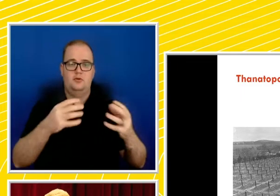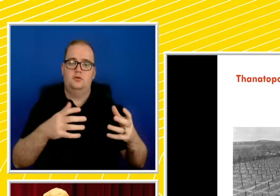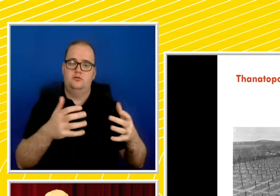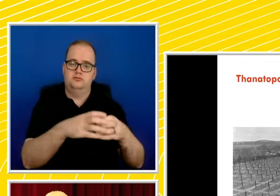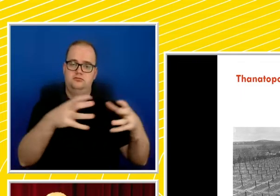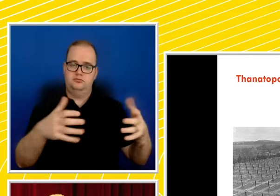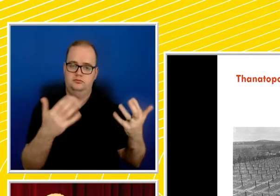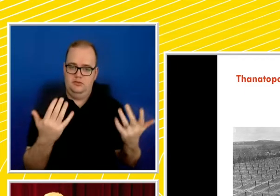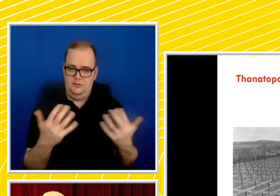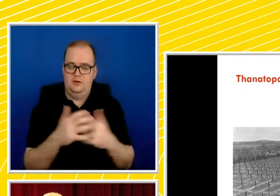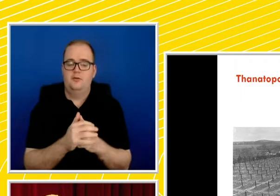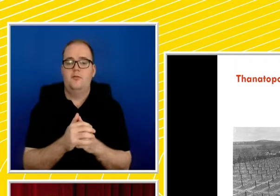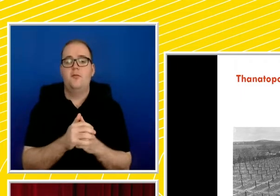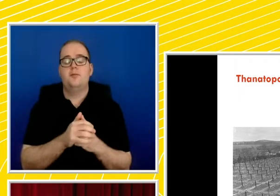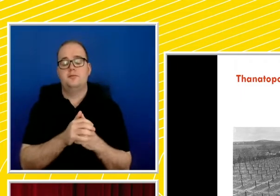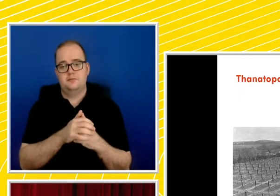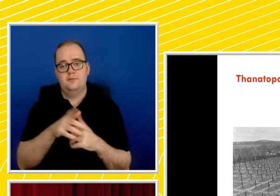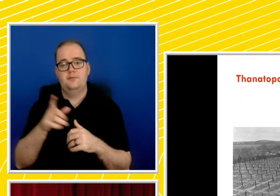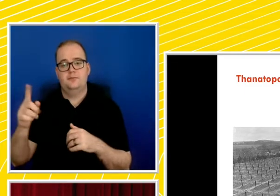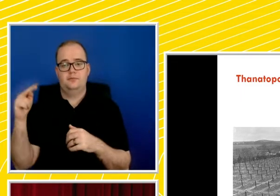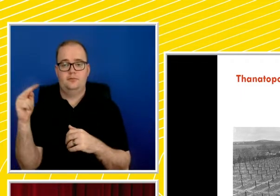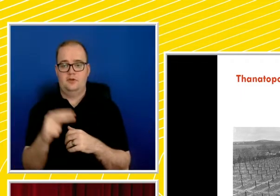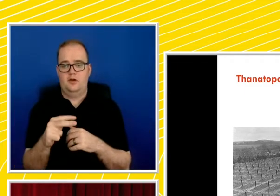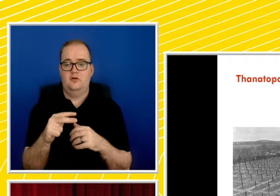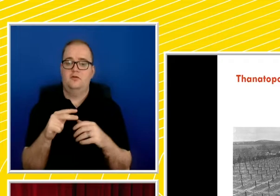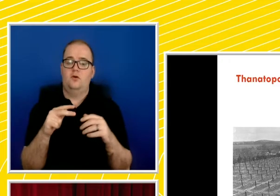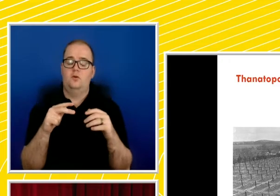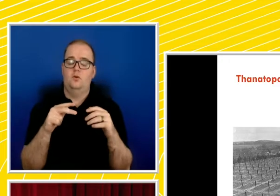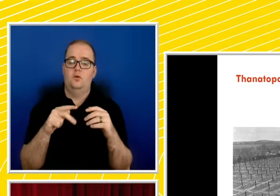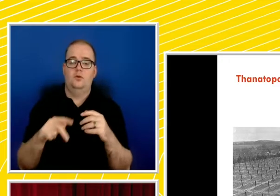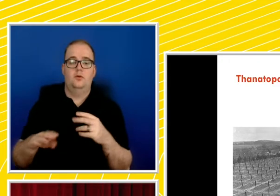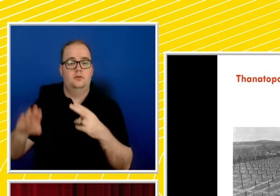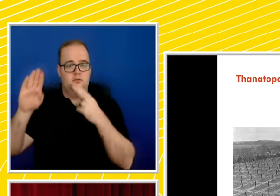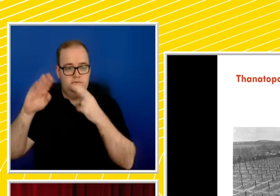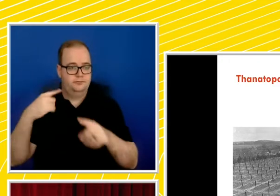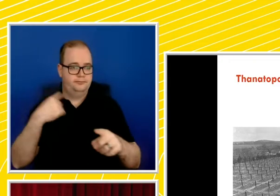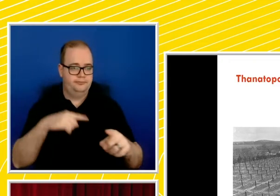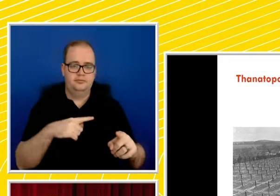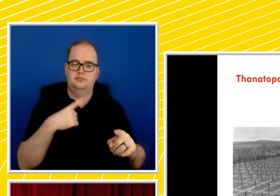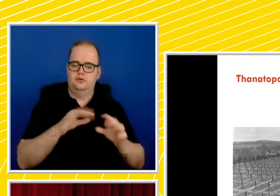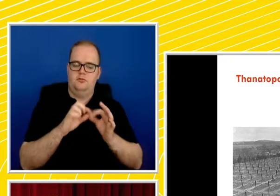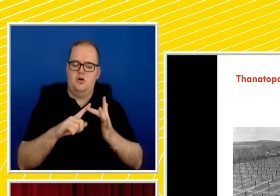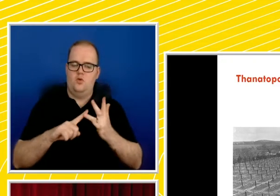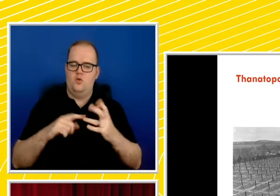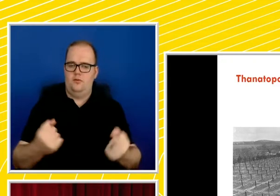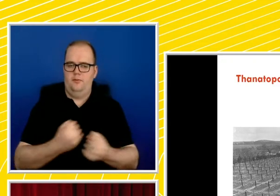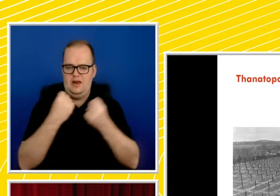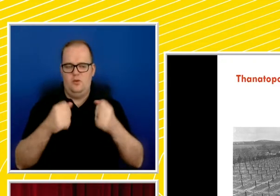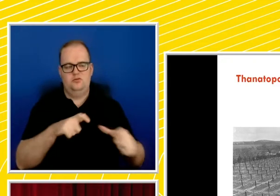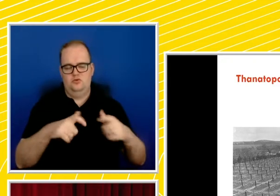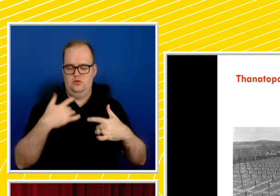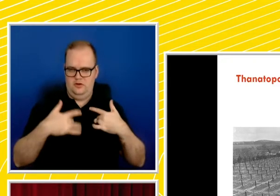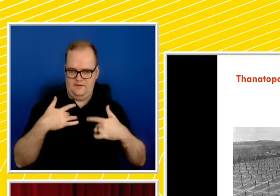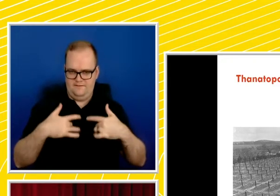of biopower or biopolitics. Despite the traditional definition of genocide interrogating the deliberate elimination of a national,